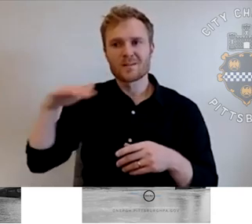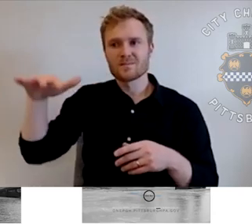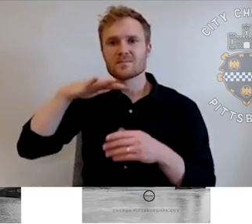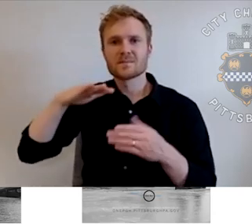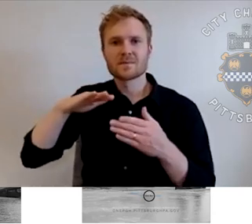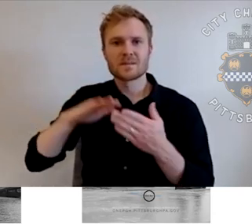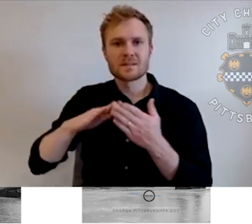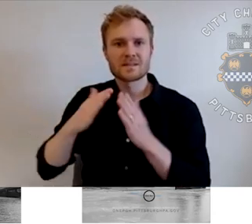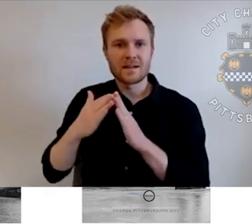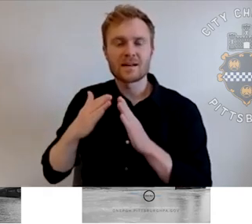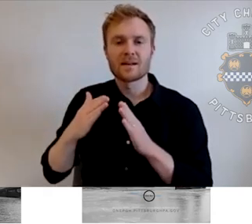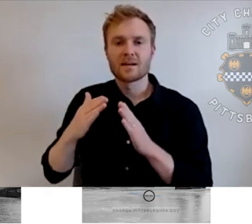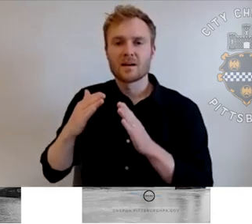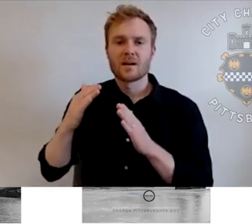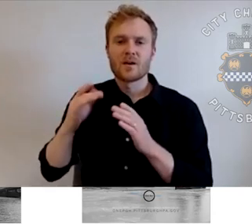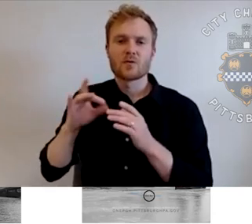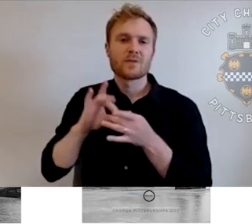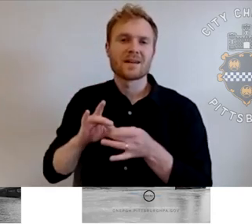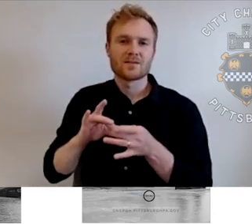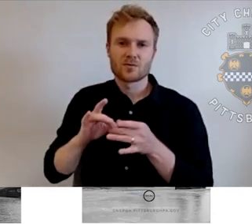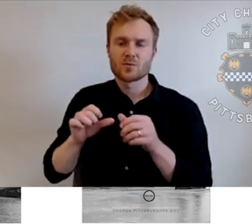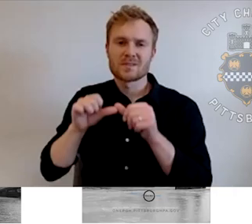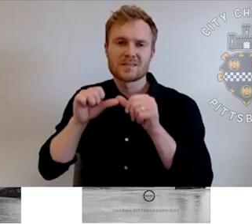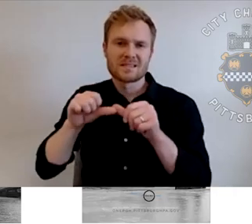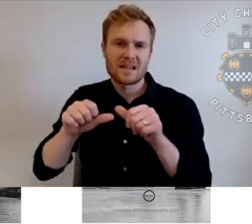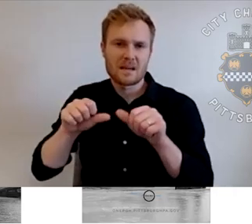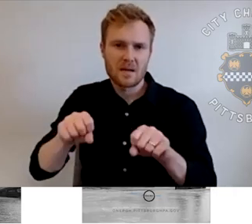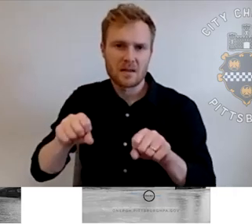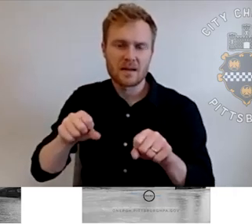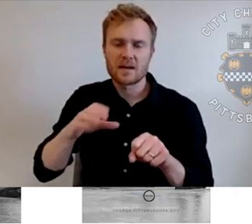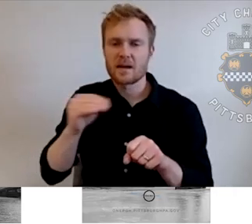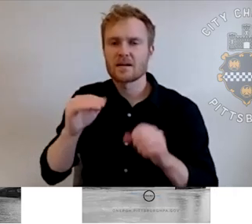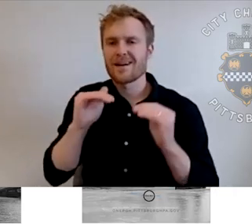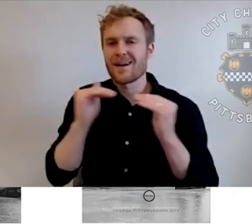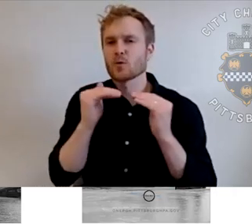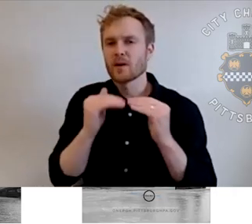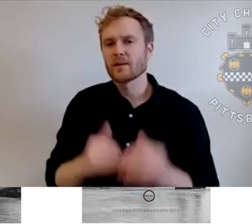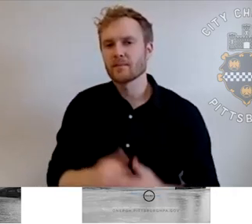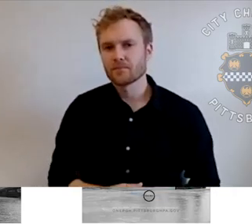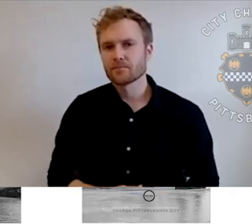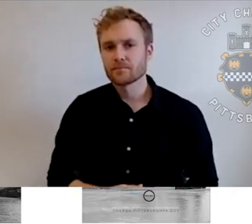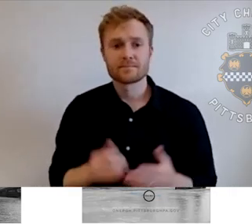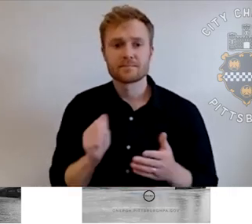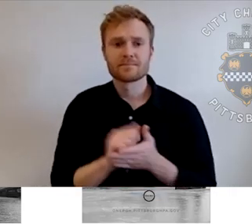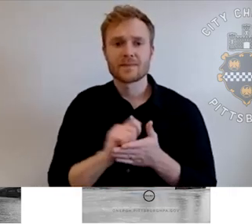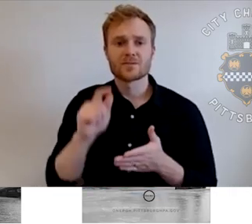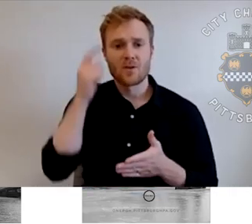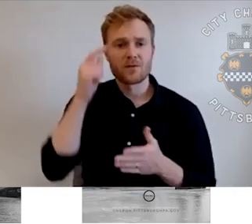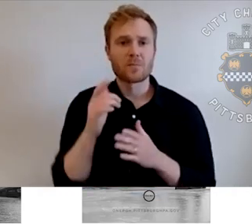and equity and those kinds of bigger picture topics. So that's all I have to say for planning.